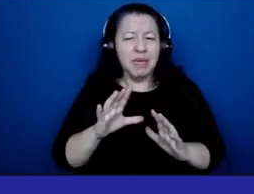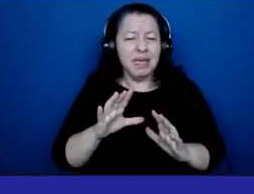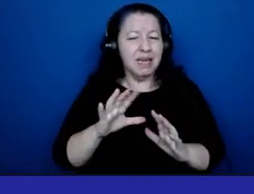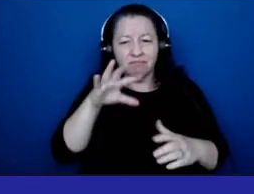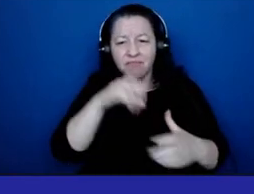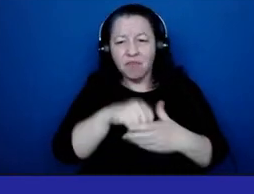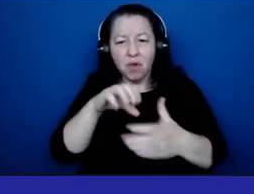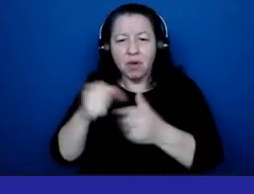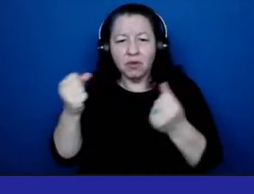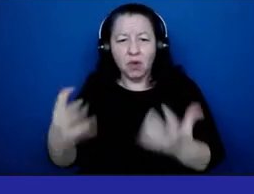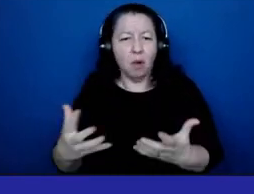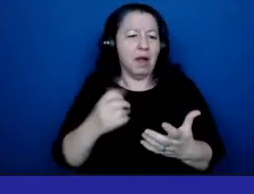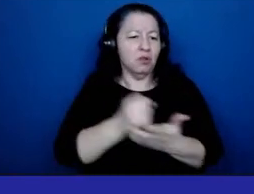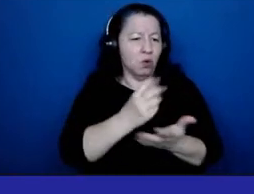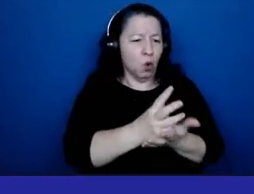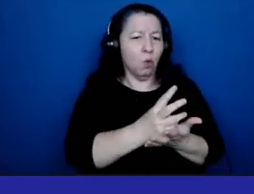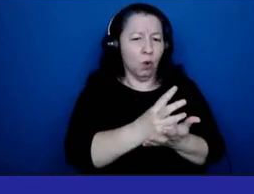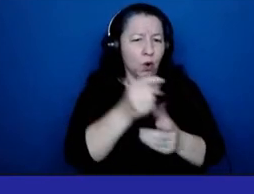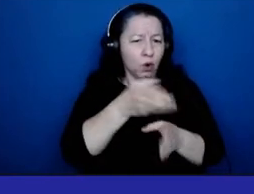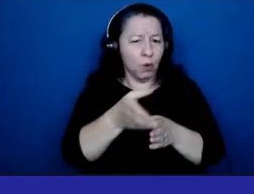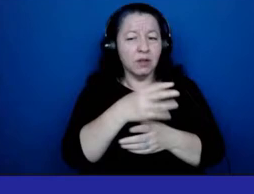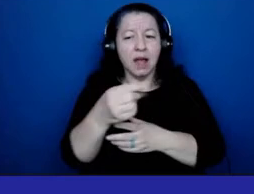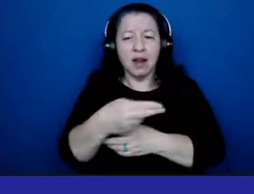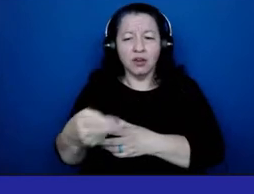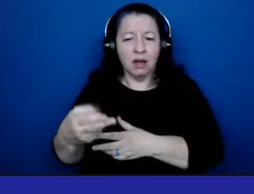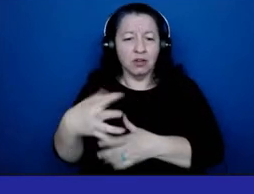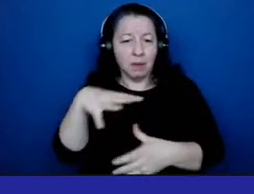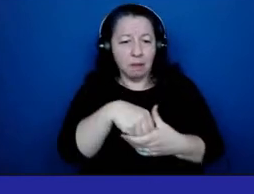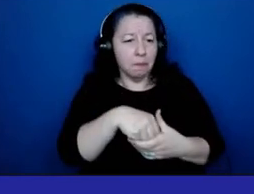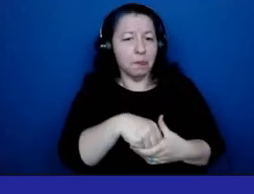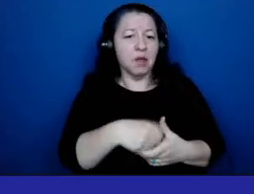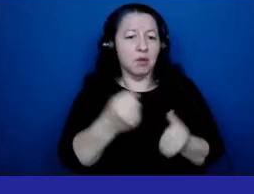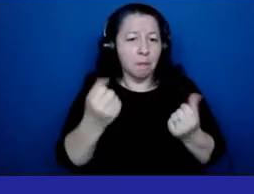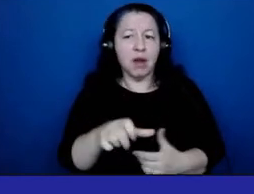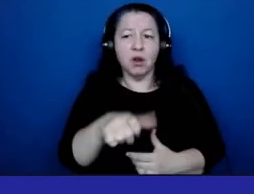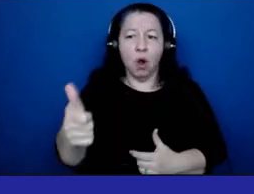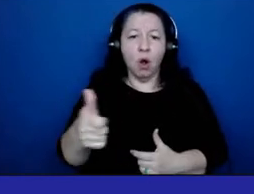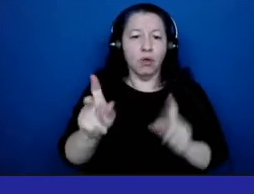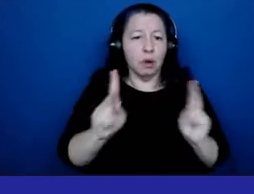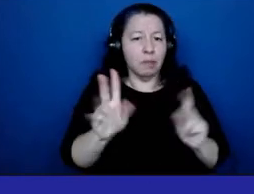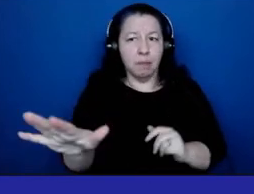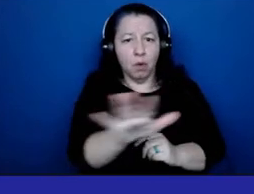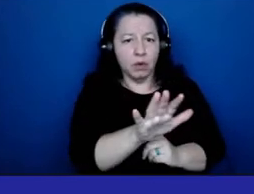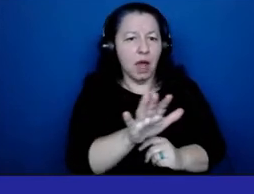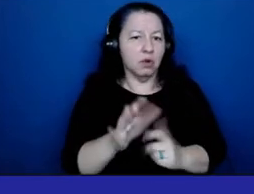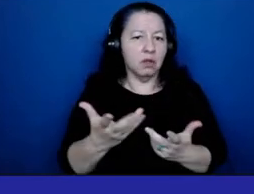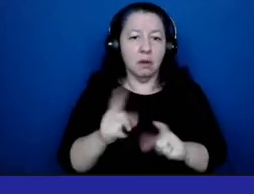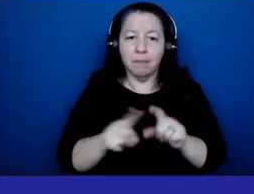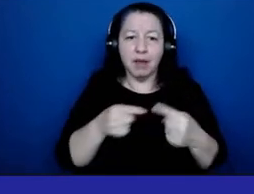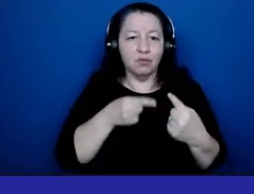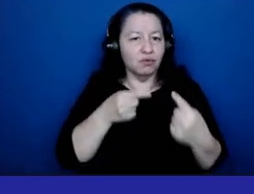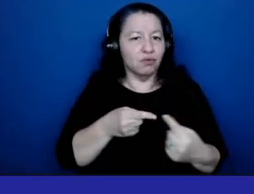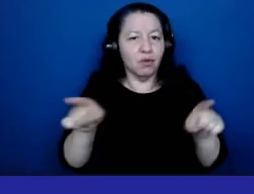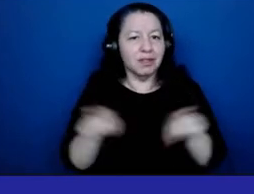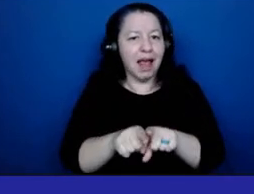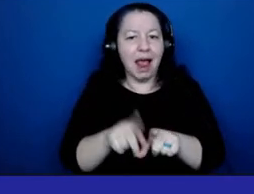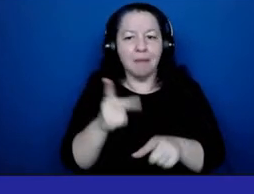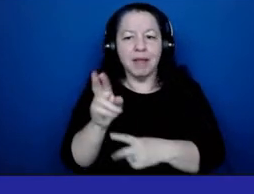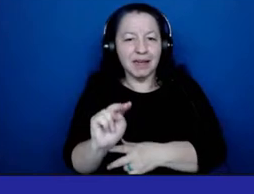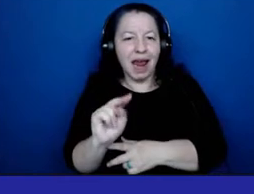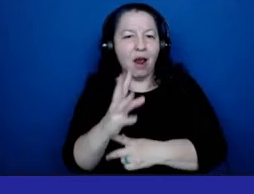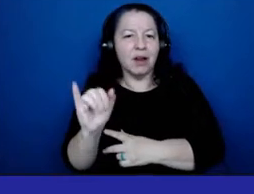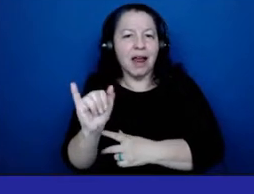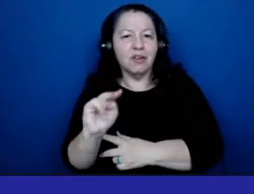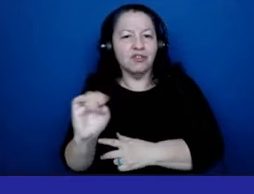work careers, and H&H to be at the center of so many other social work careers. But we are struggling the same way that Karen and